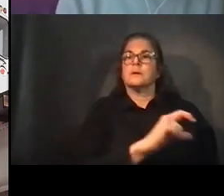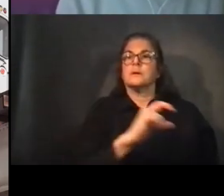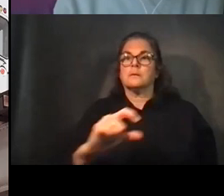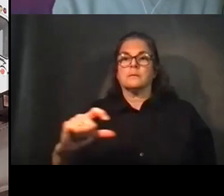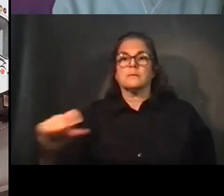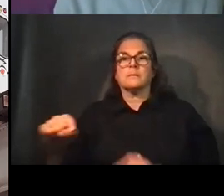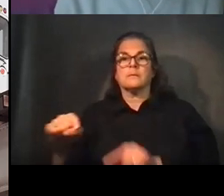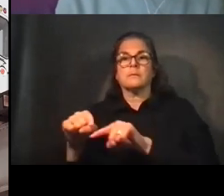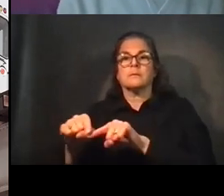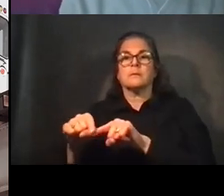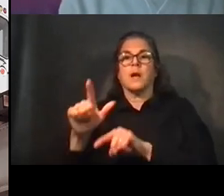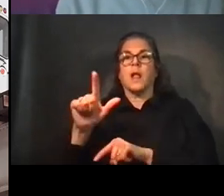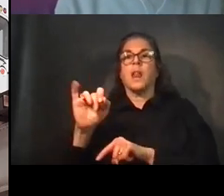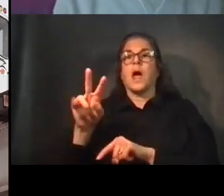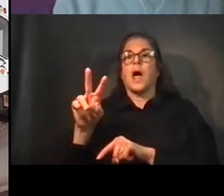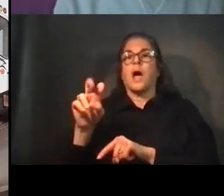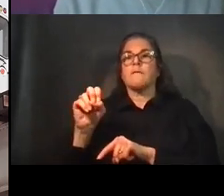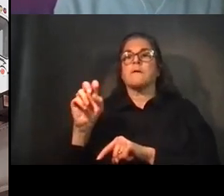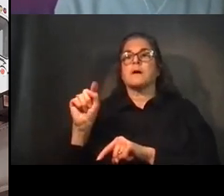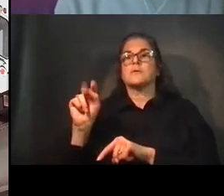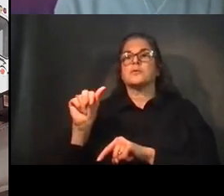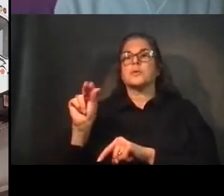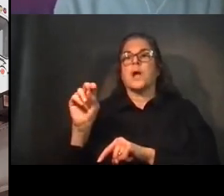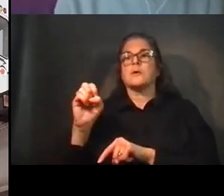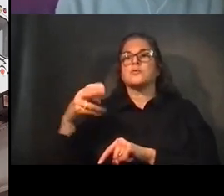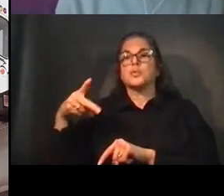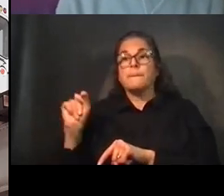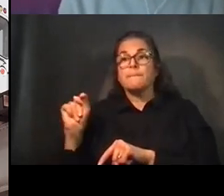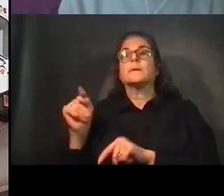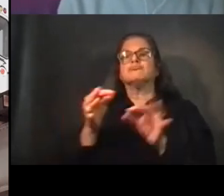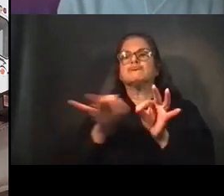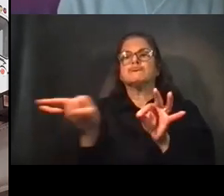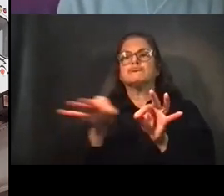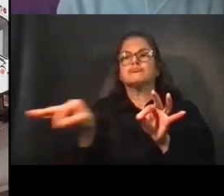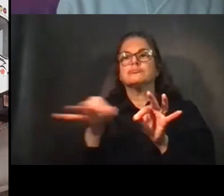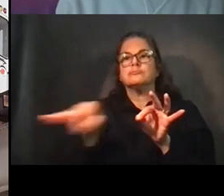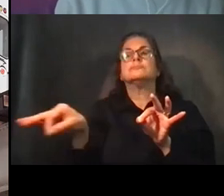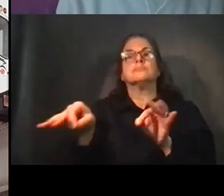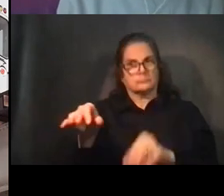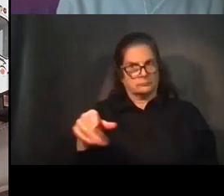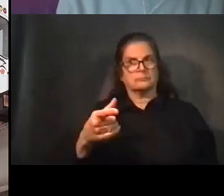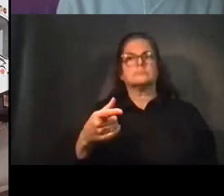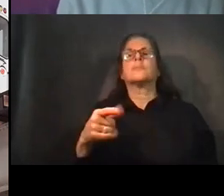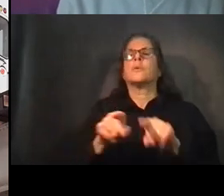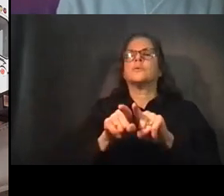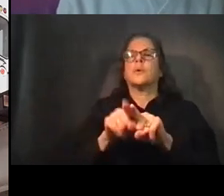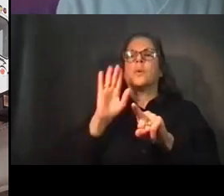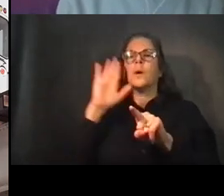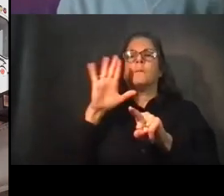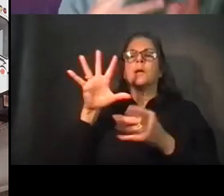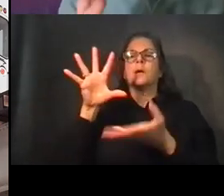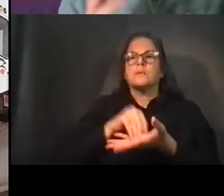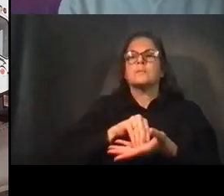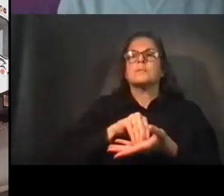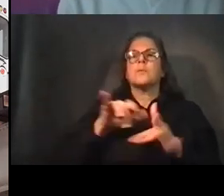transcript on your screen. We are also going to be making a recording of this meeting and posting it on our